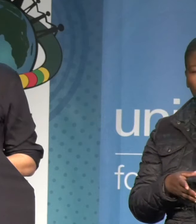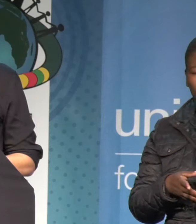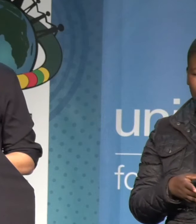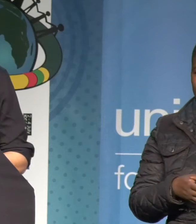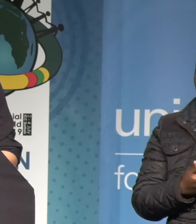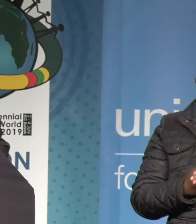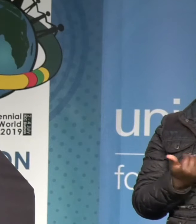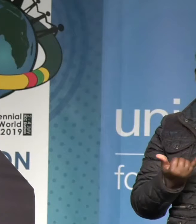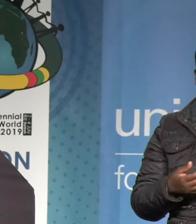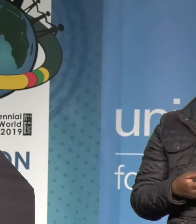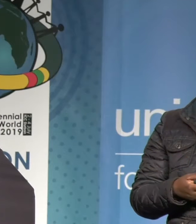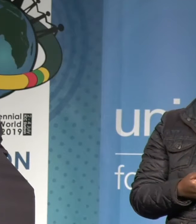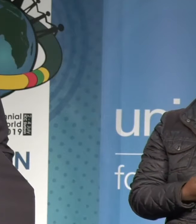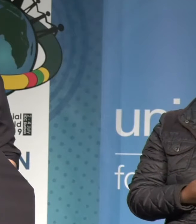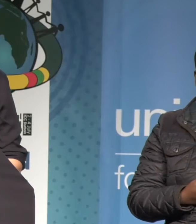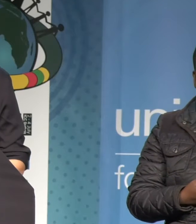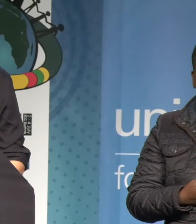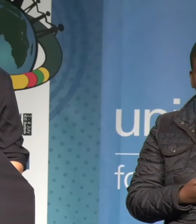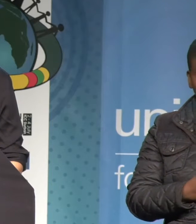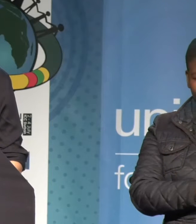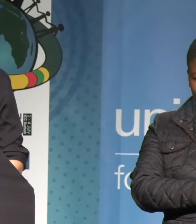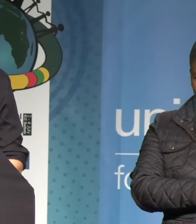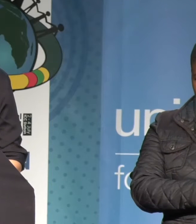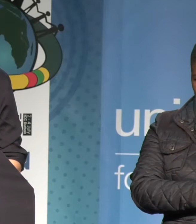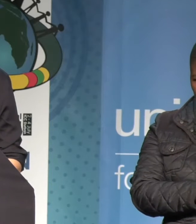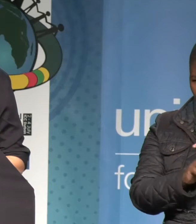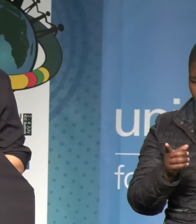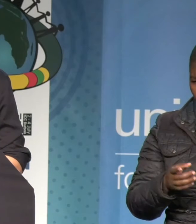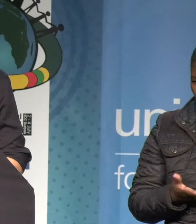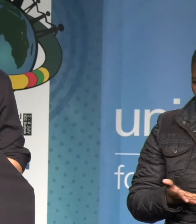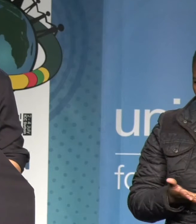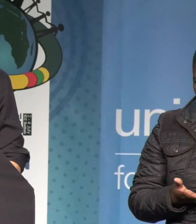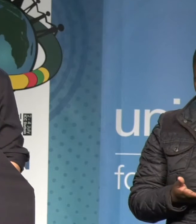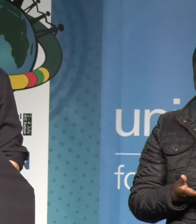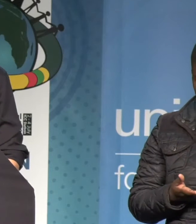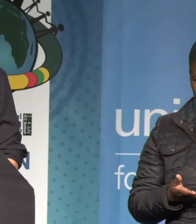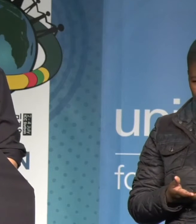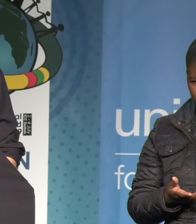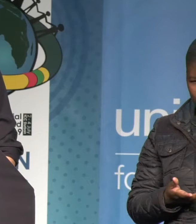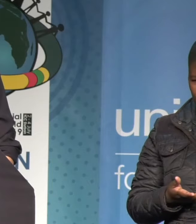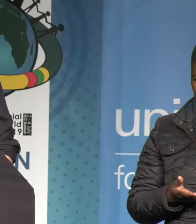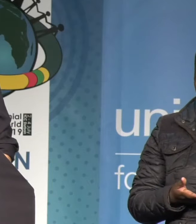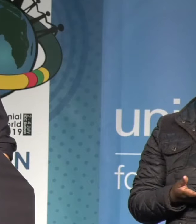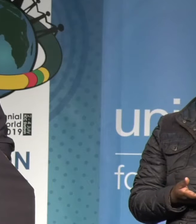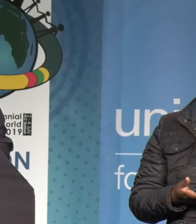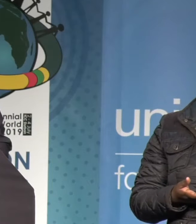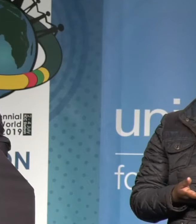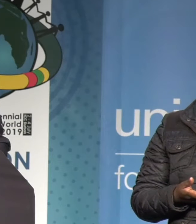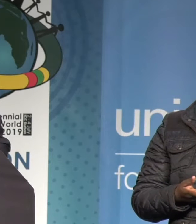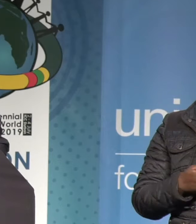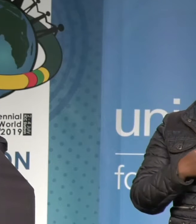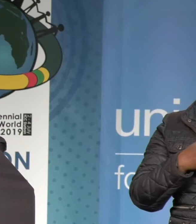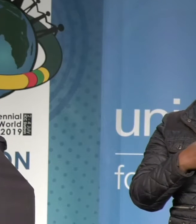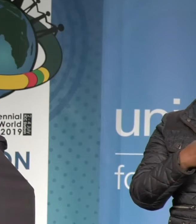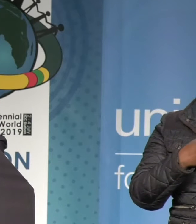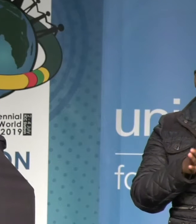Can I now call upon a representative from CYC-Net, Heather Modlin. She opened for us